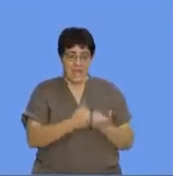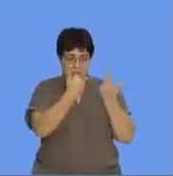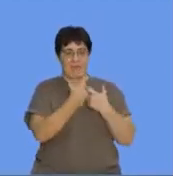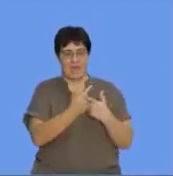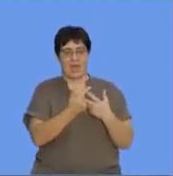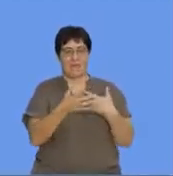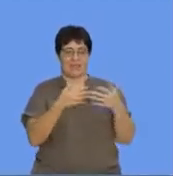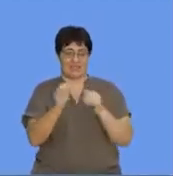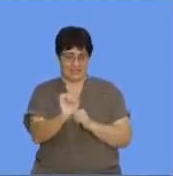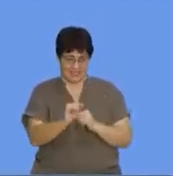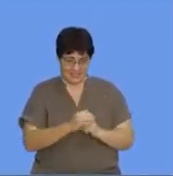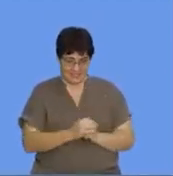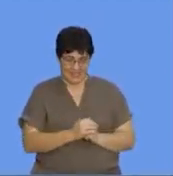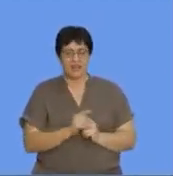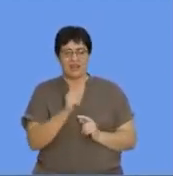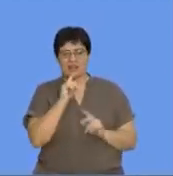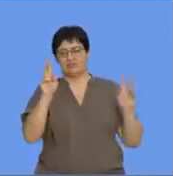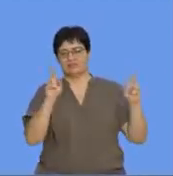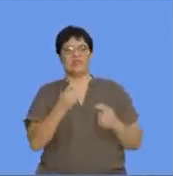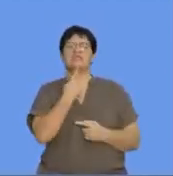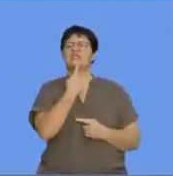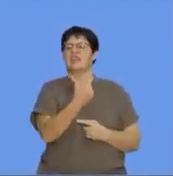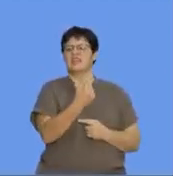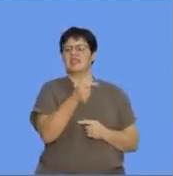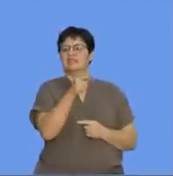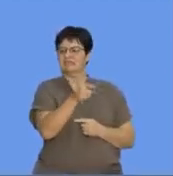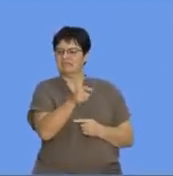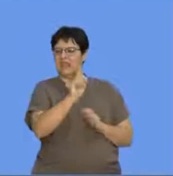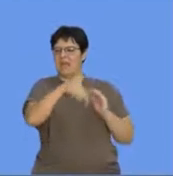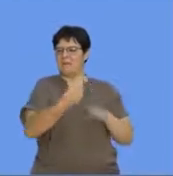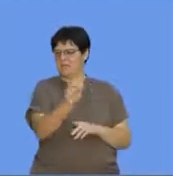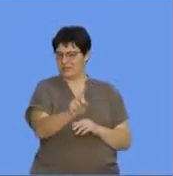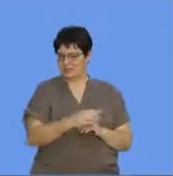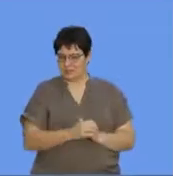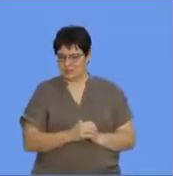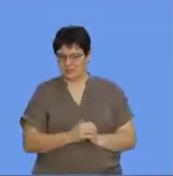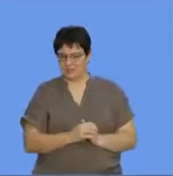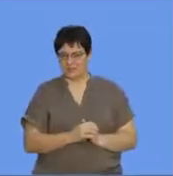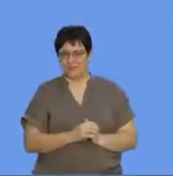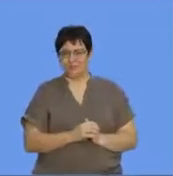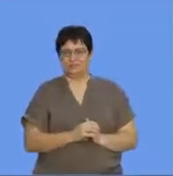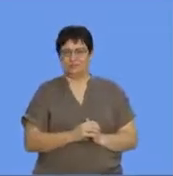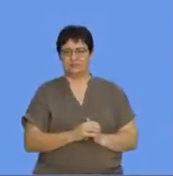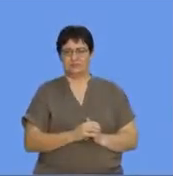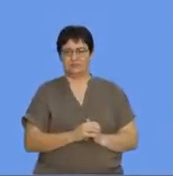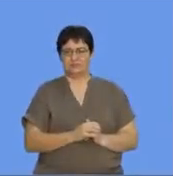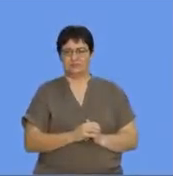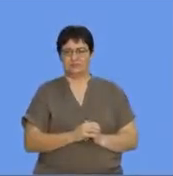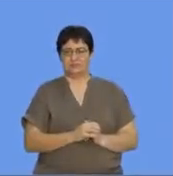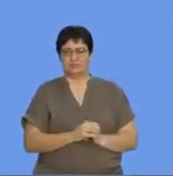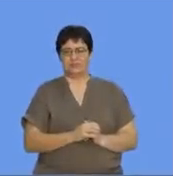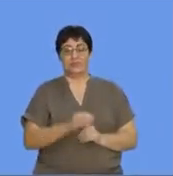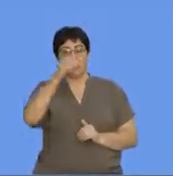It's, you know, it's kind of a catchy phrase. Let's see what exactly this is all about. Right. OK. So in terms of the